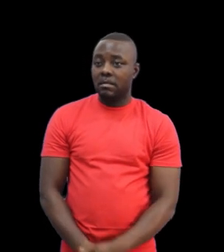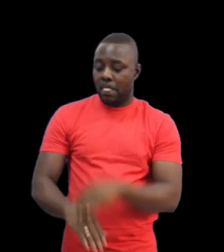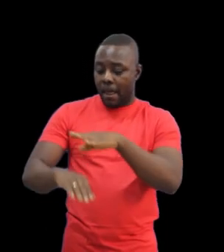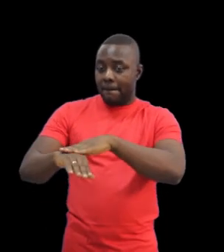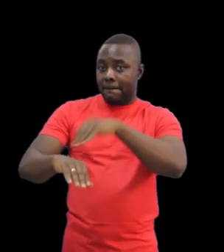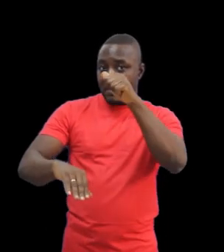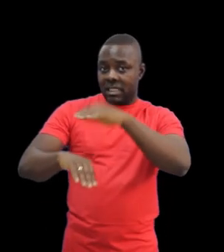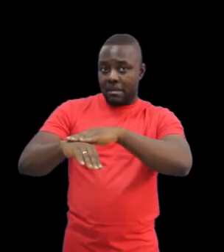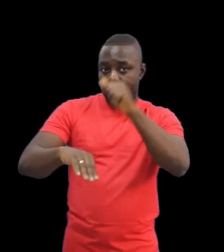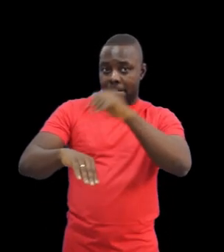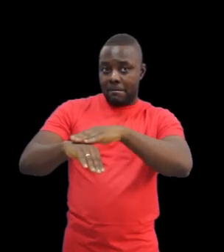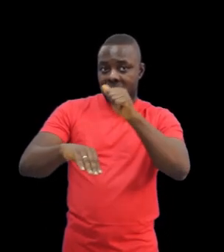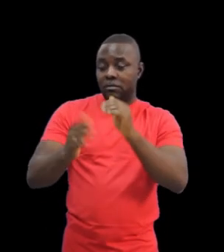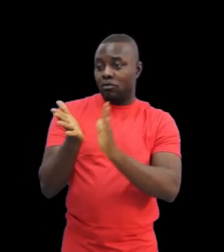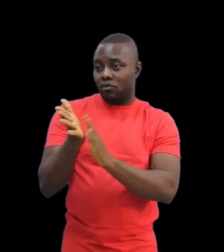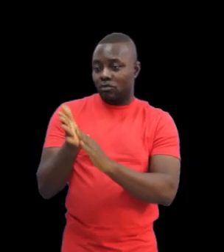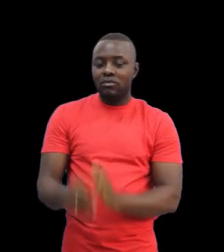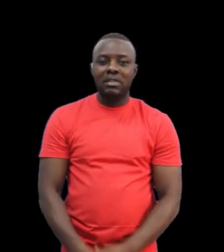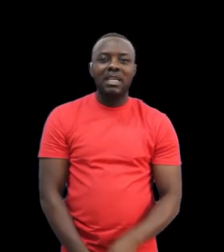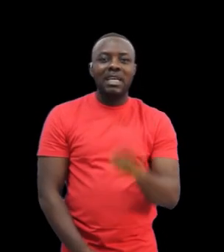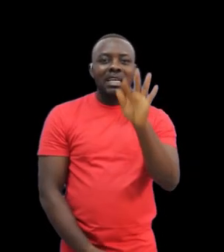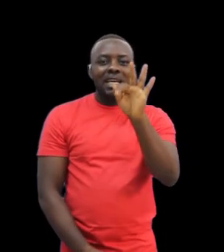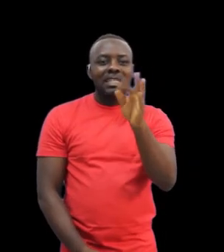In 1968, Becham School for the Deaf.